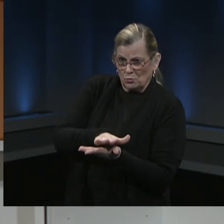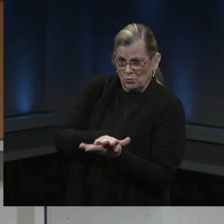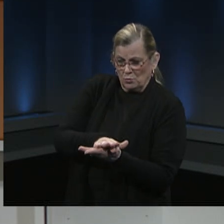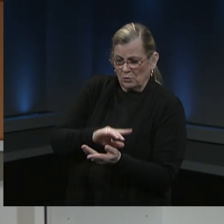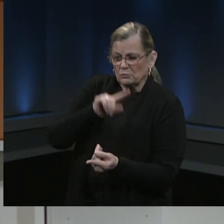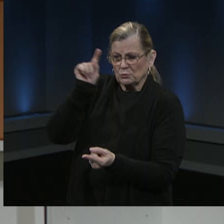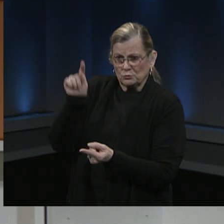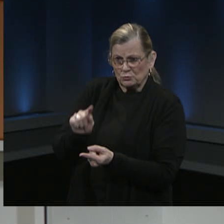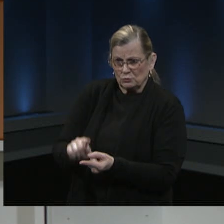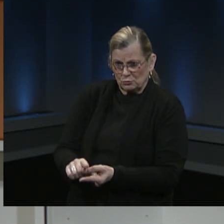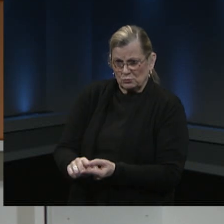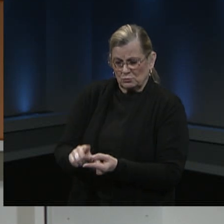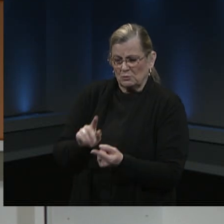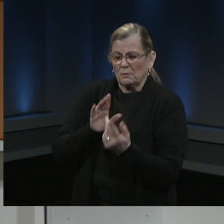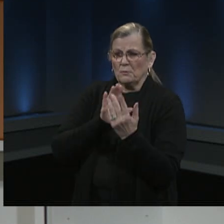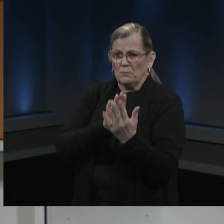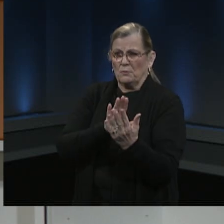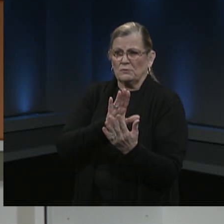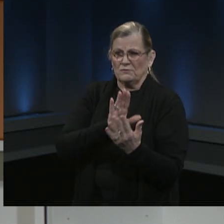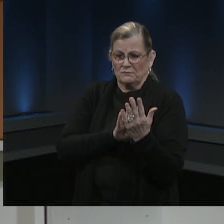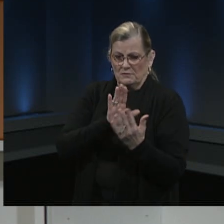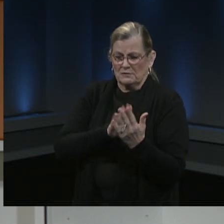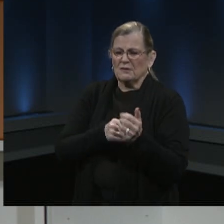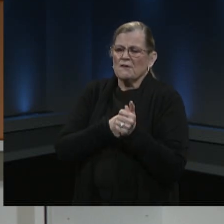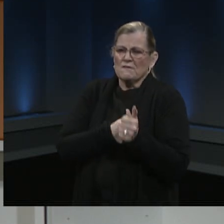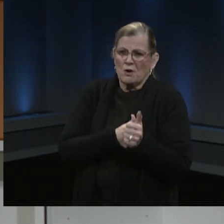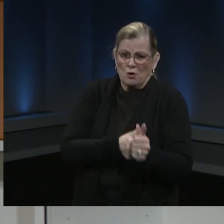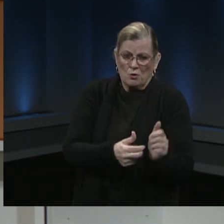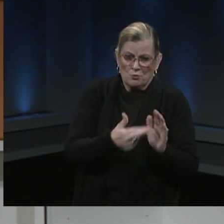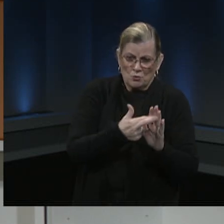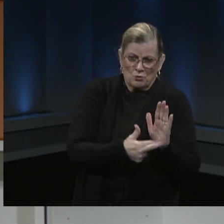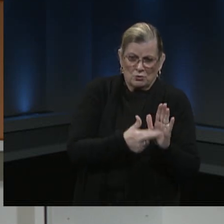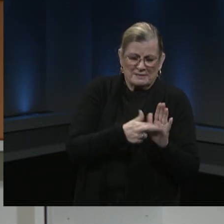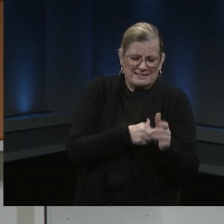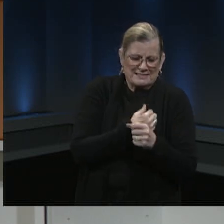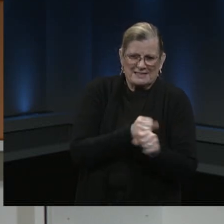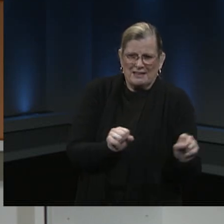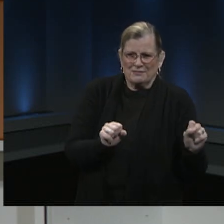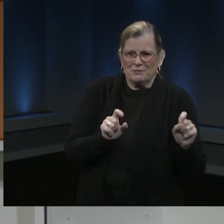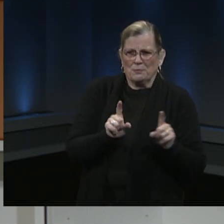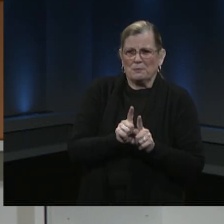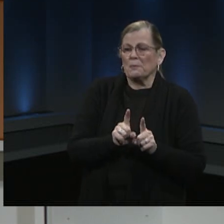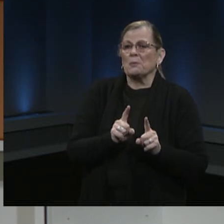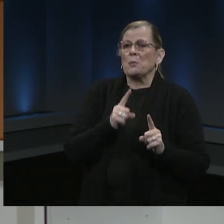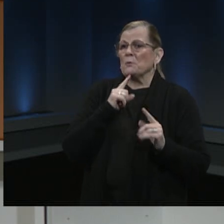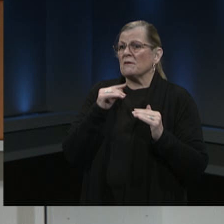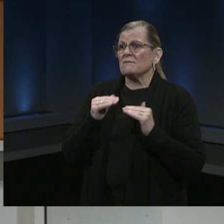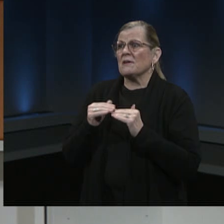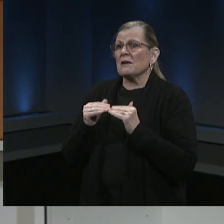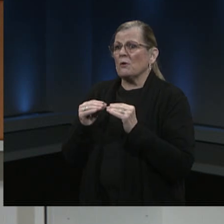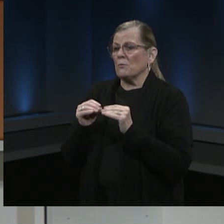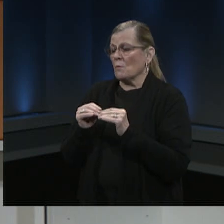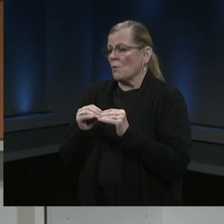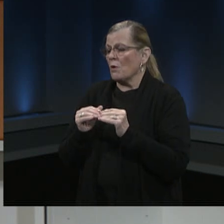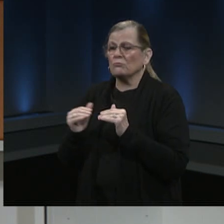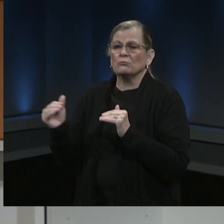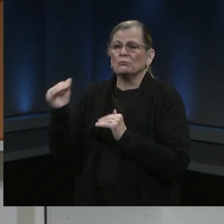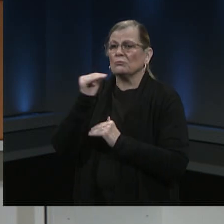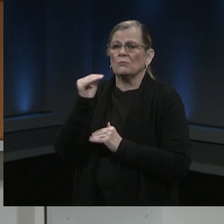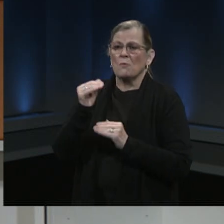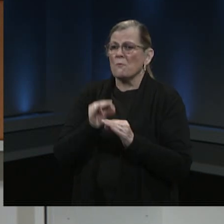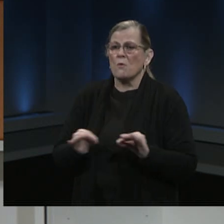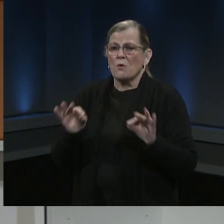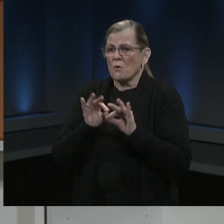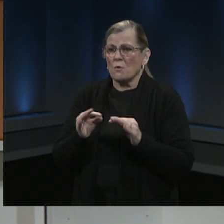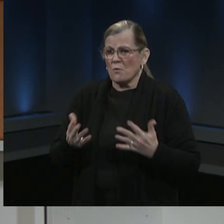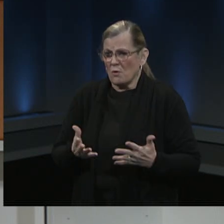safety strategies in schools are equally as important, if not more important, to continue to make sure that we limit